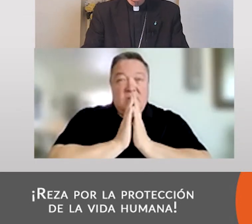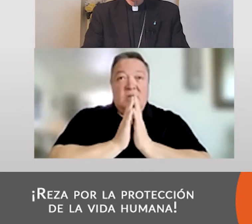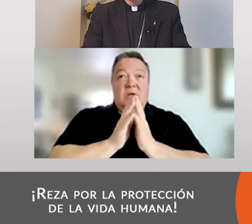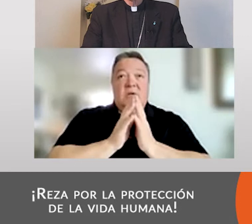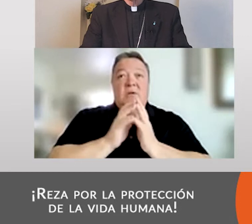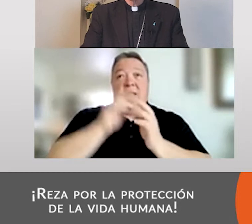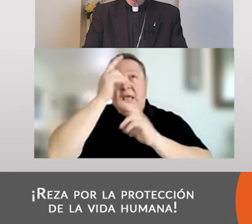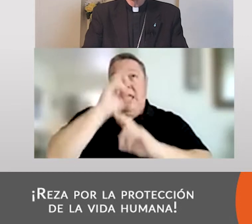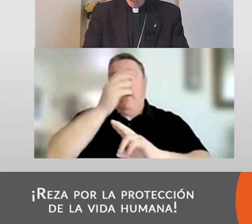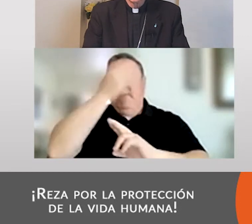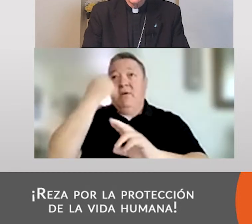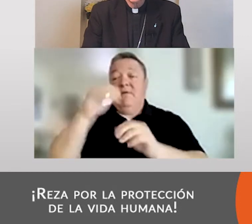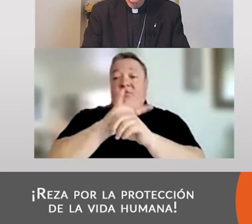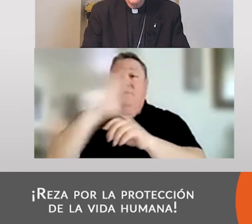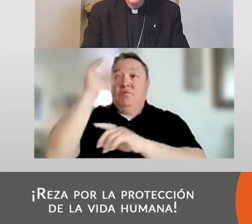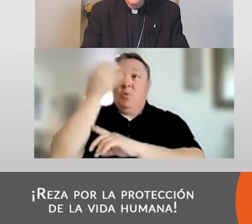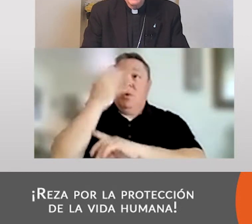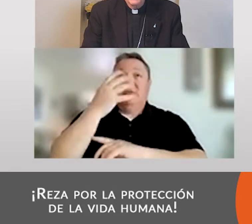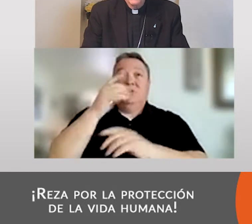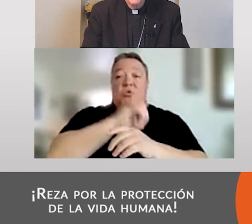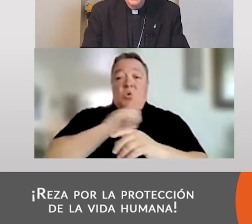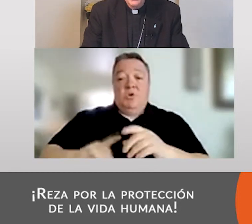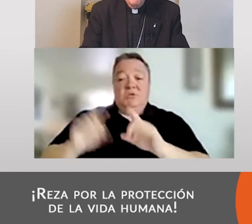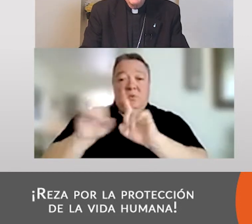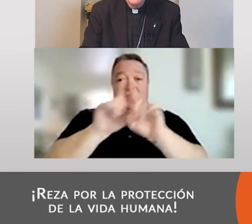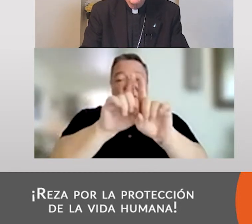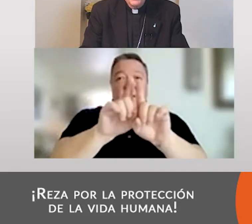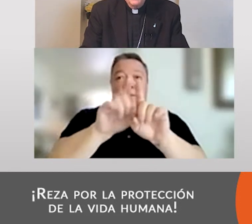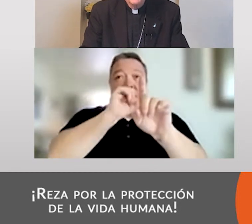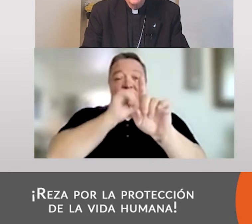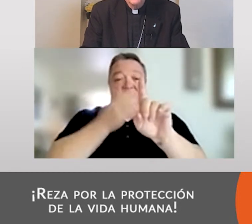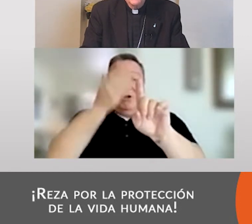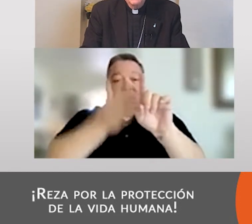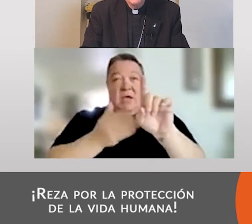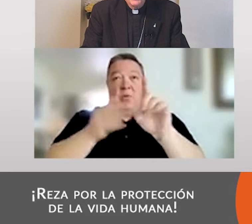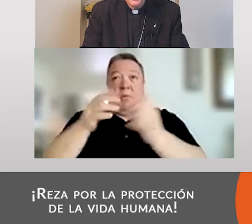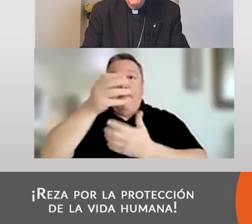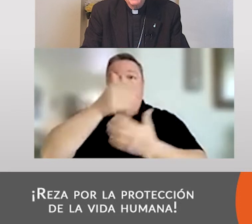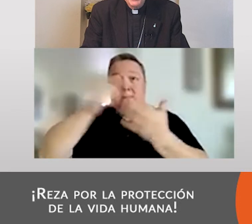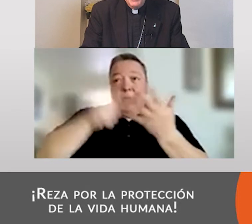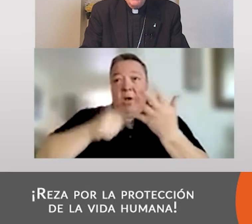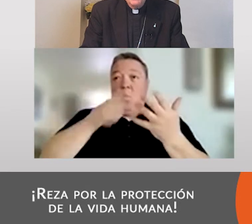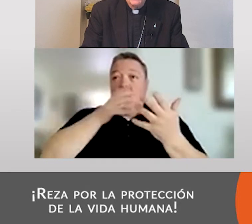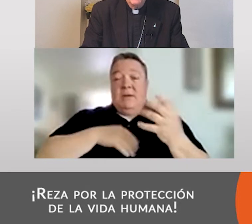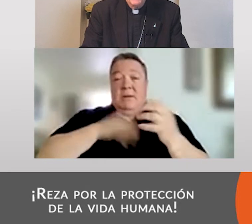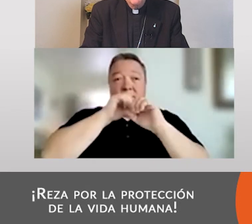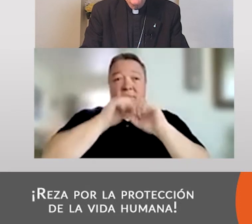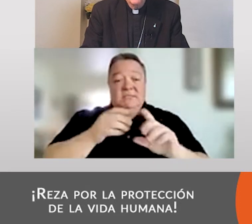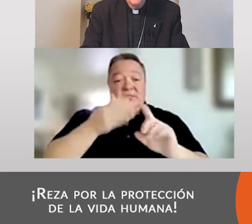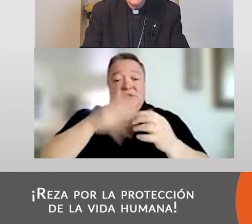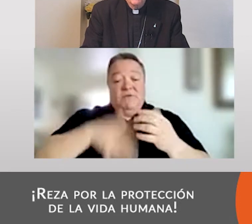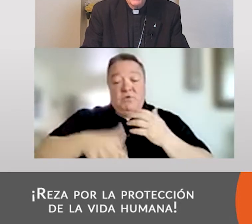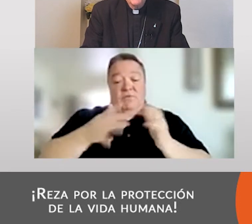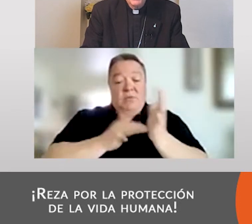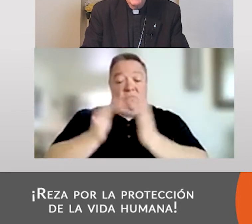María, llena eres de gracia, el Señor es contigo. Bendita tú eres ante todas las mujeres, y bendito es el